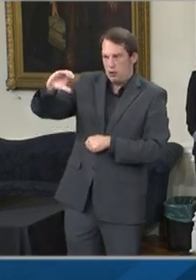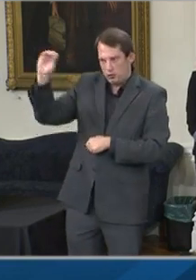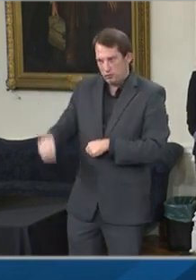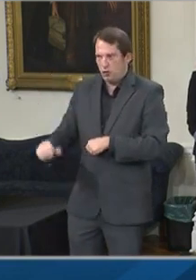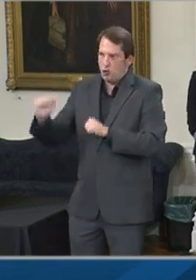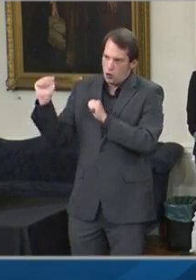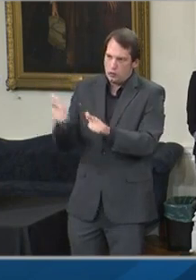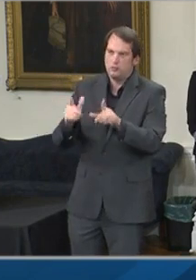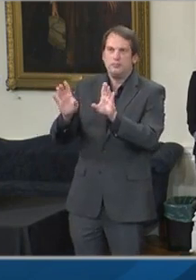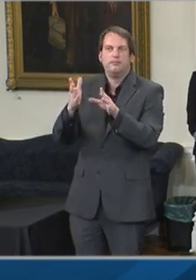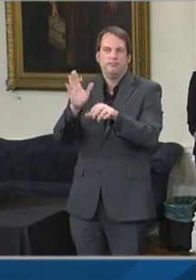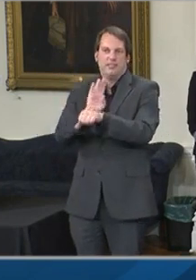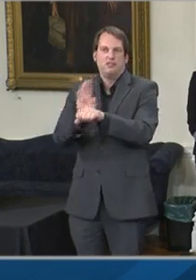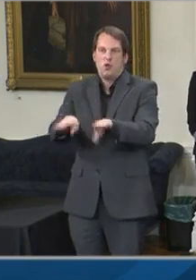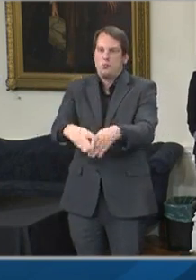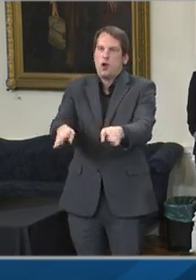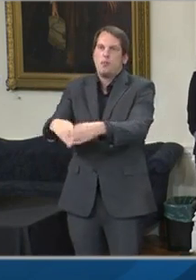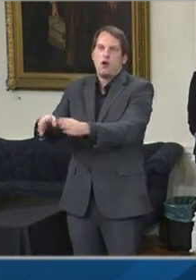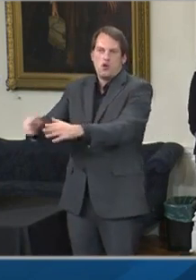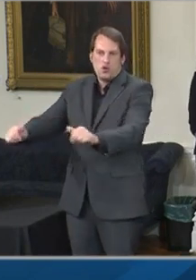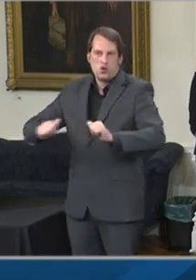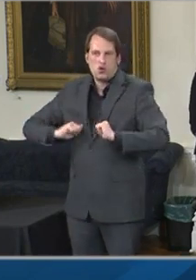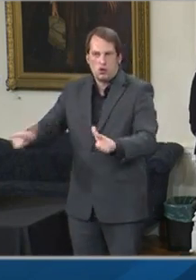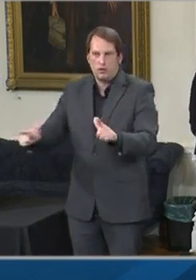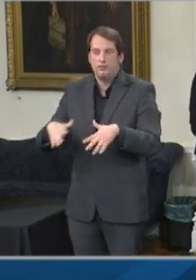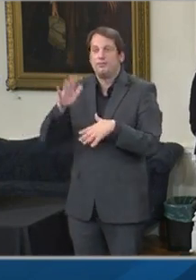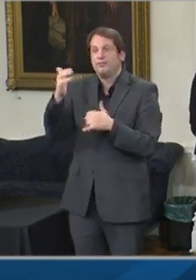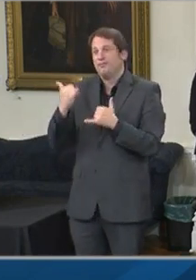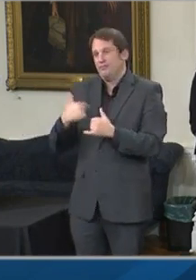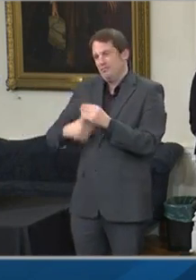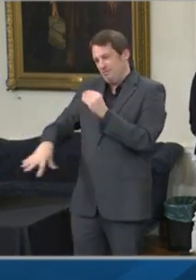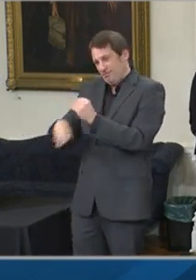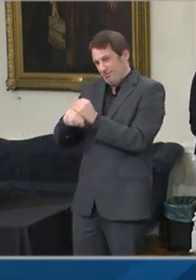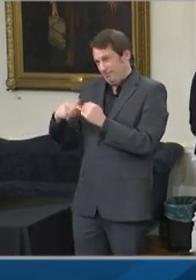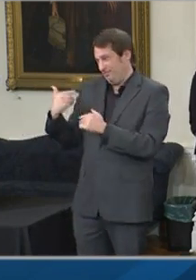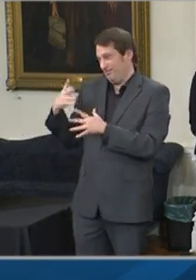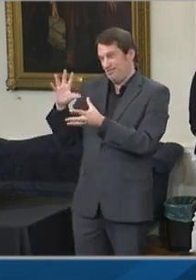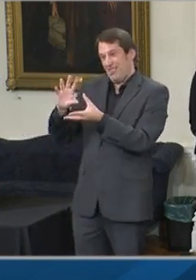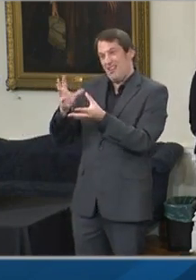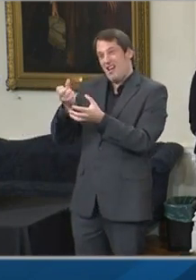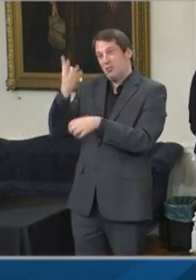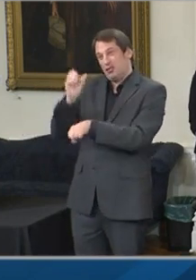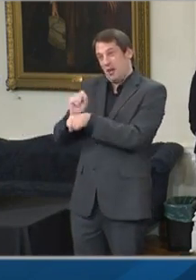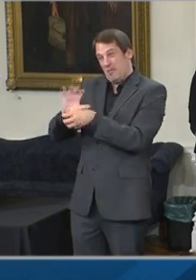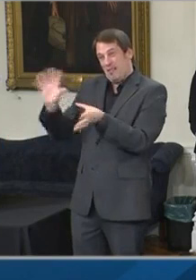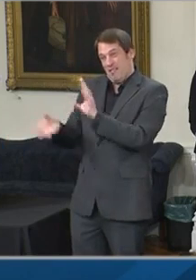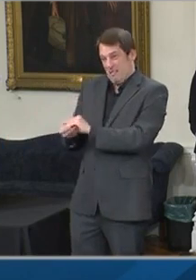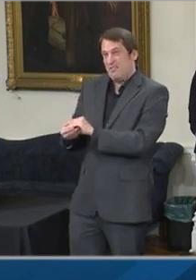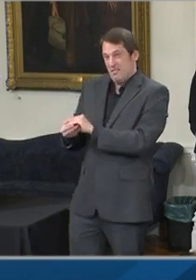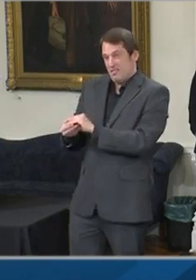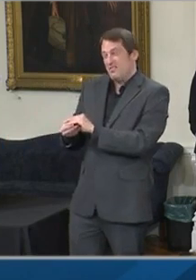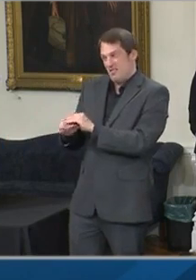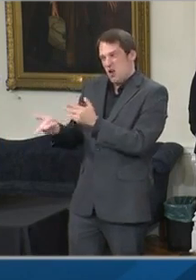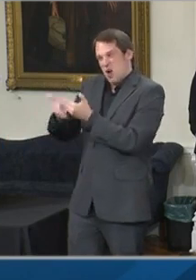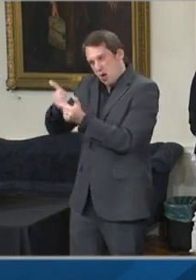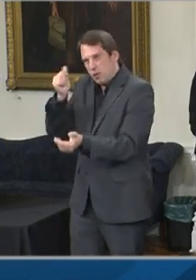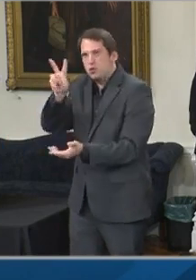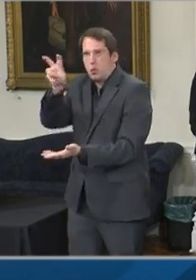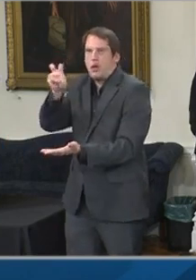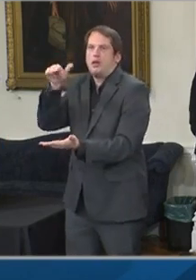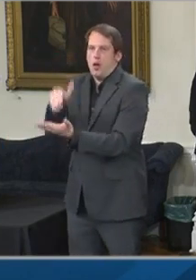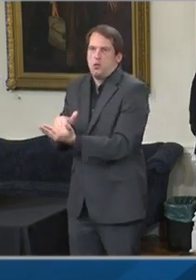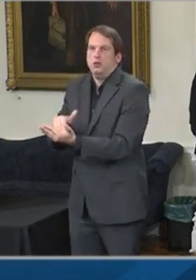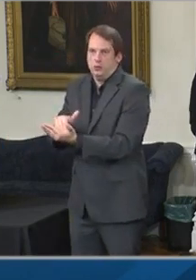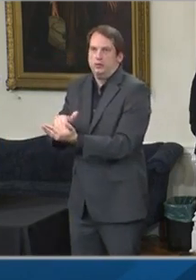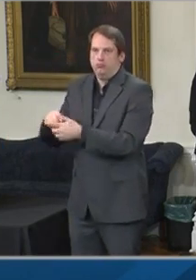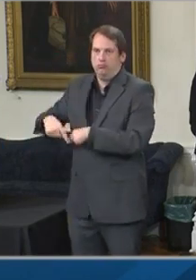regained nearly 200,000 jobs since our recovery began. Last month, our private sector